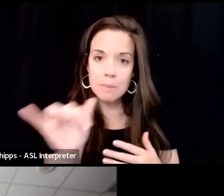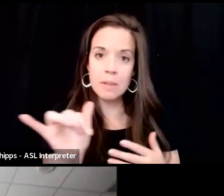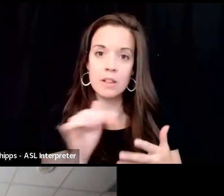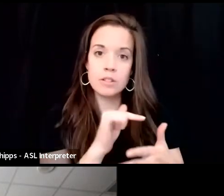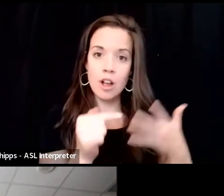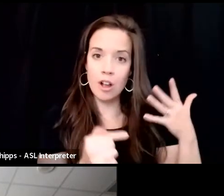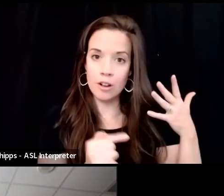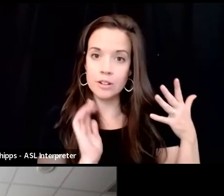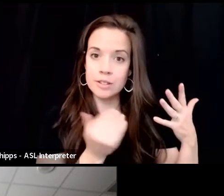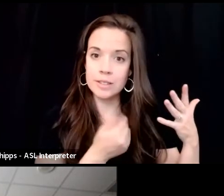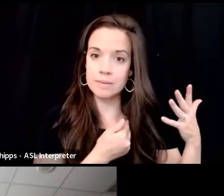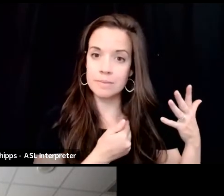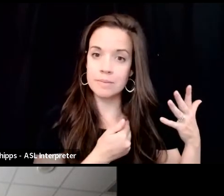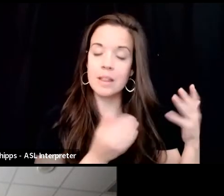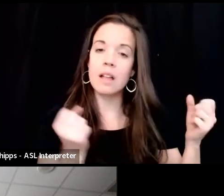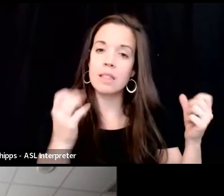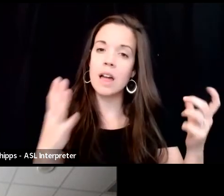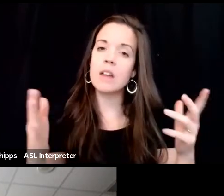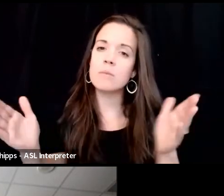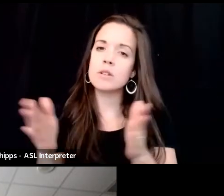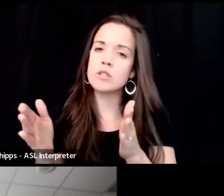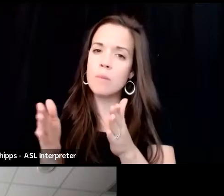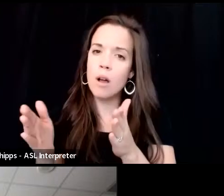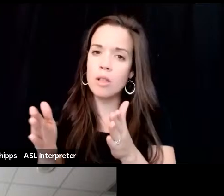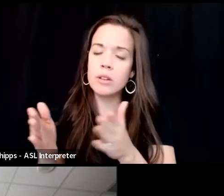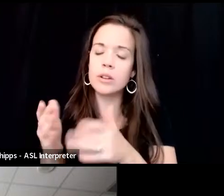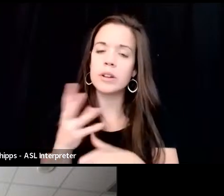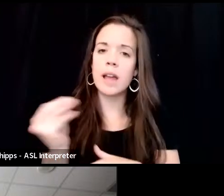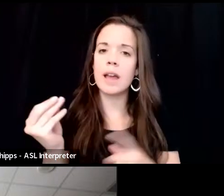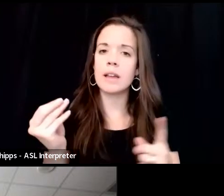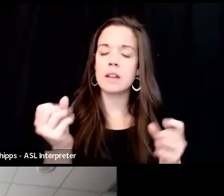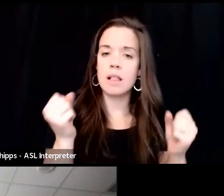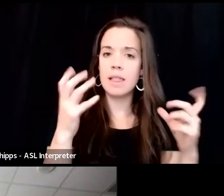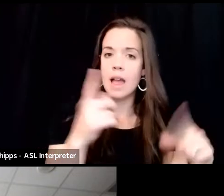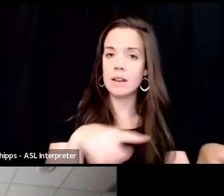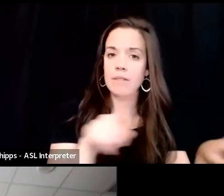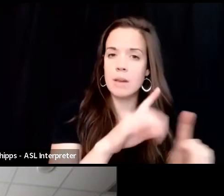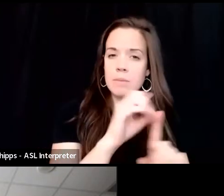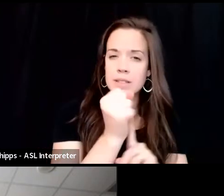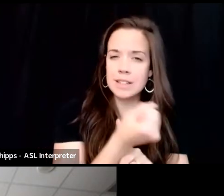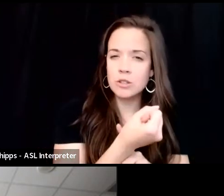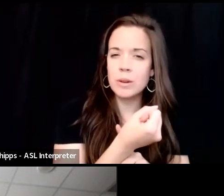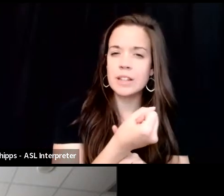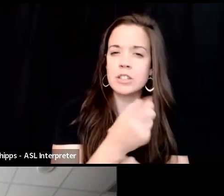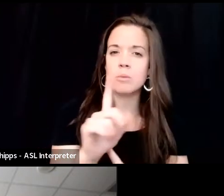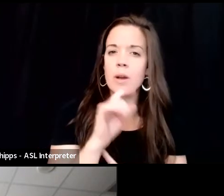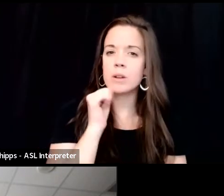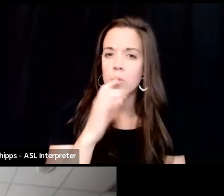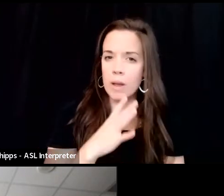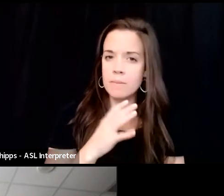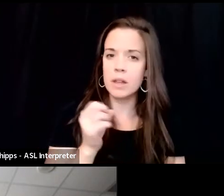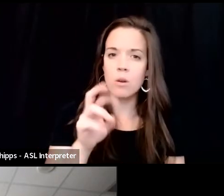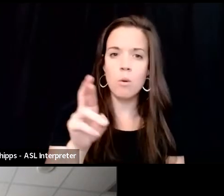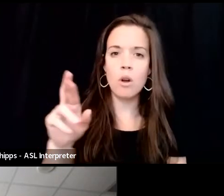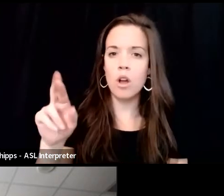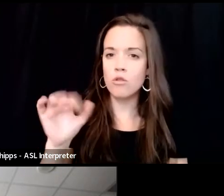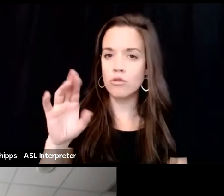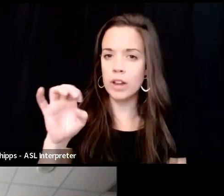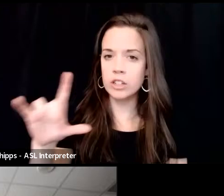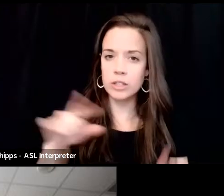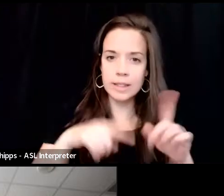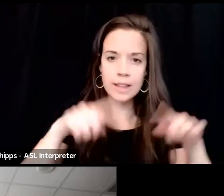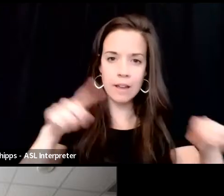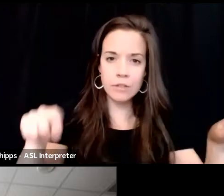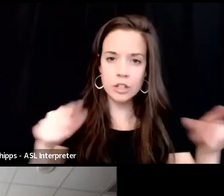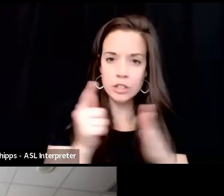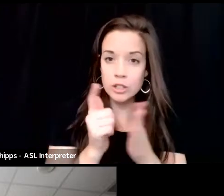lot of them are smaller and a lot of them are situations where women or racially diverse attorneys